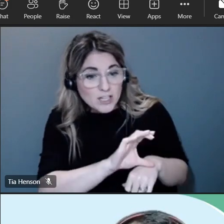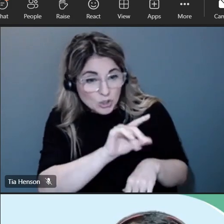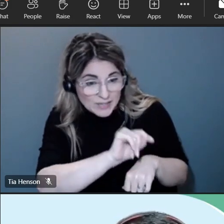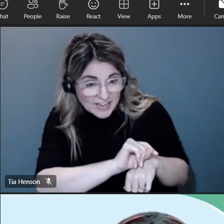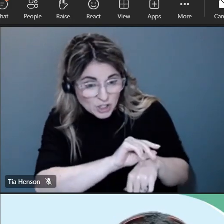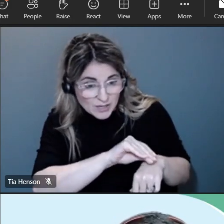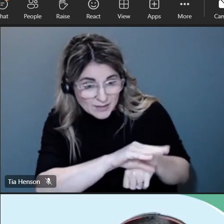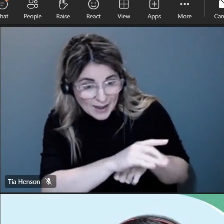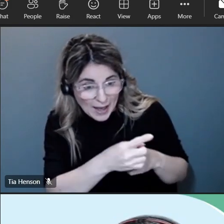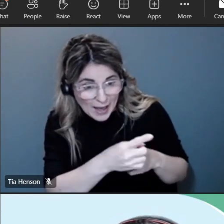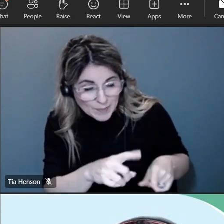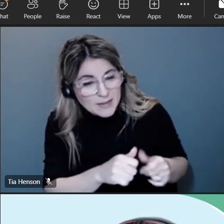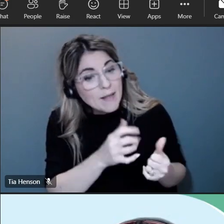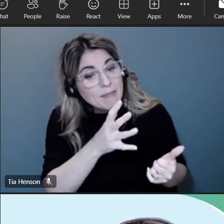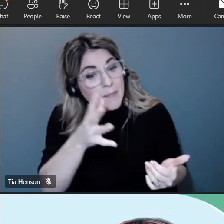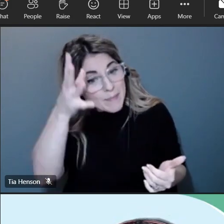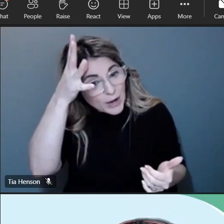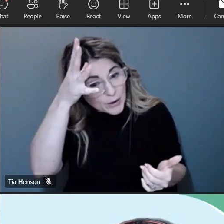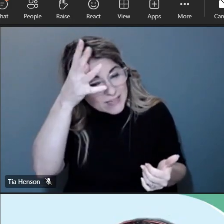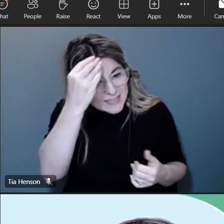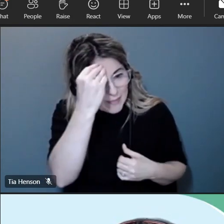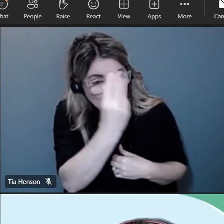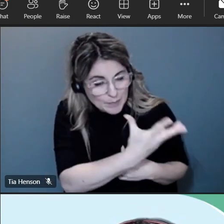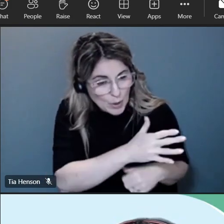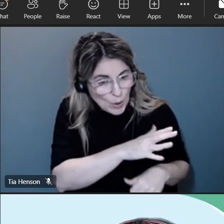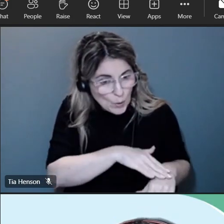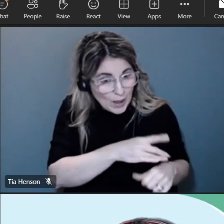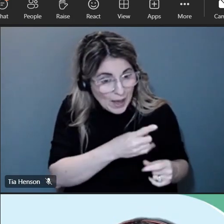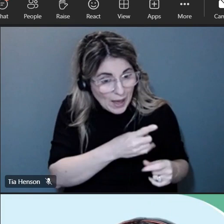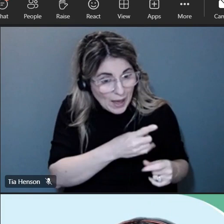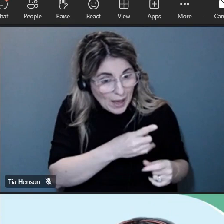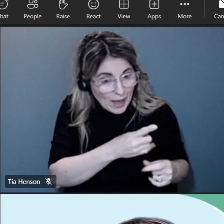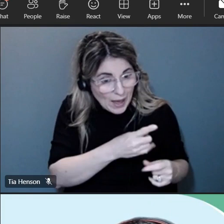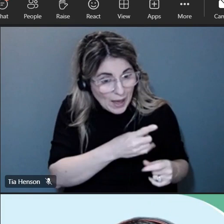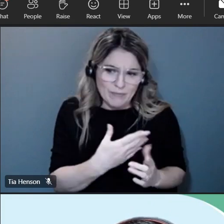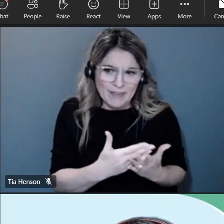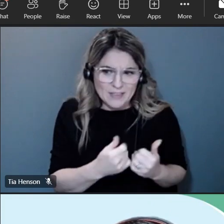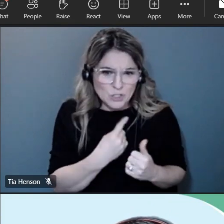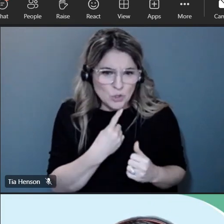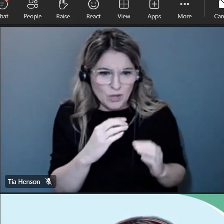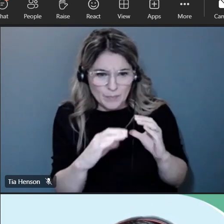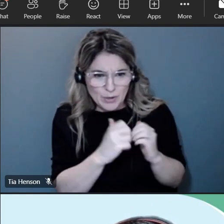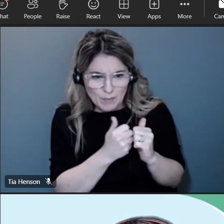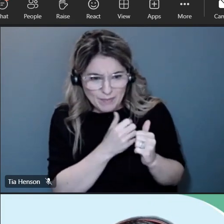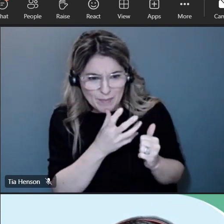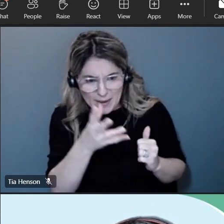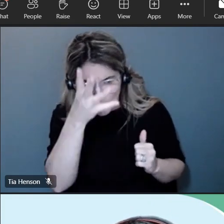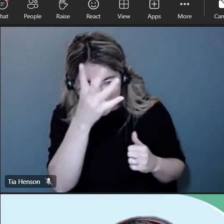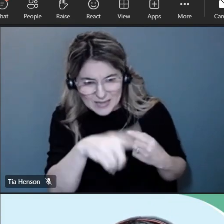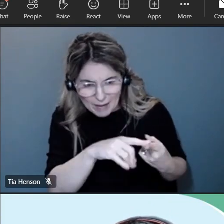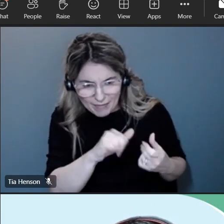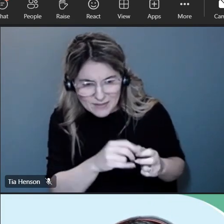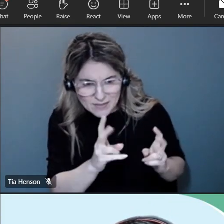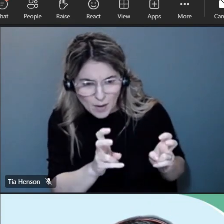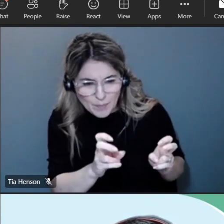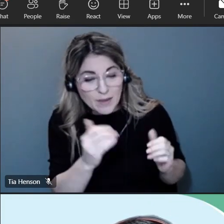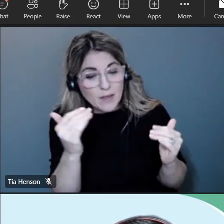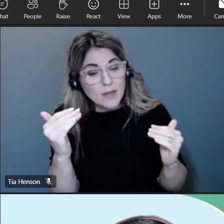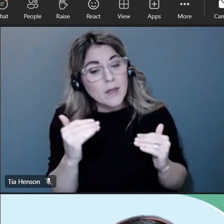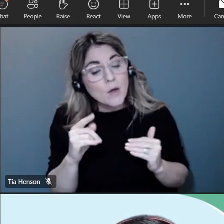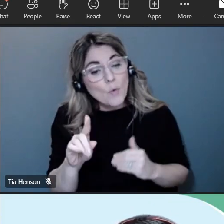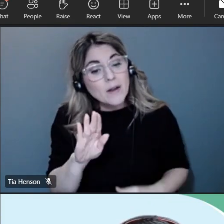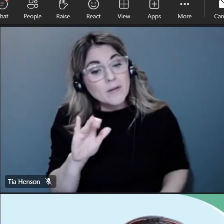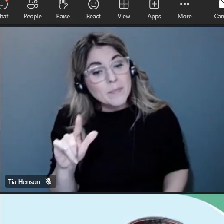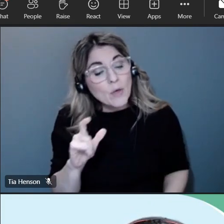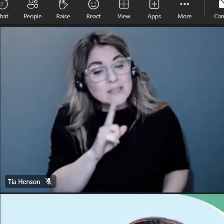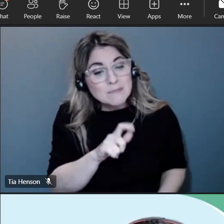taking place that the parent has provided notice of that we think that's probably a good thing one of these bills has uh specific protections